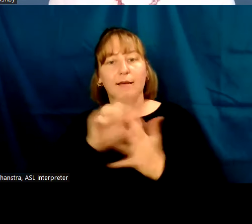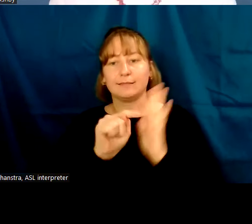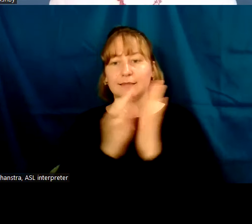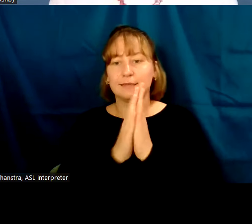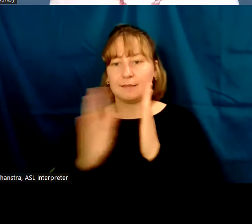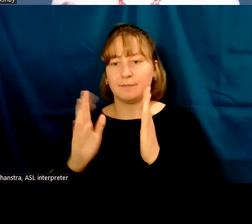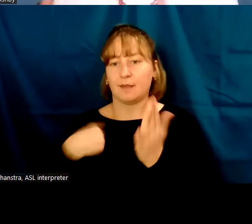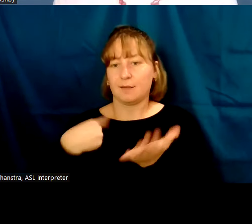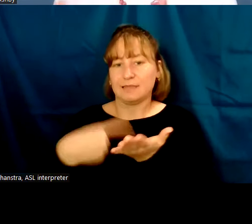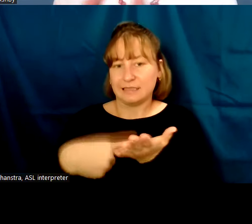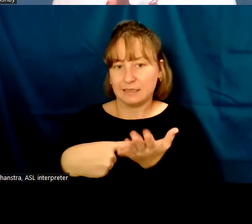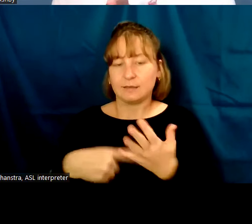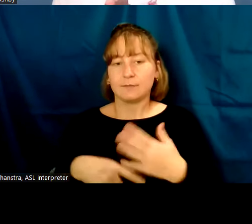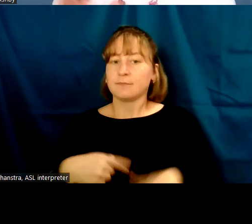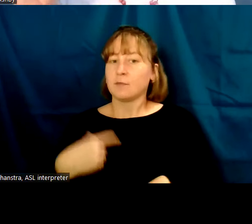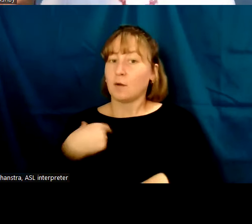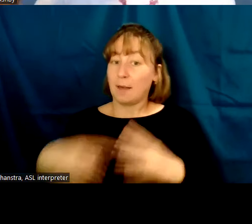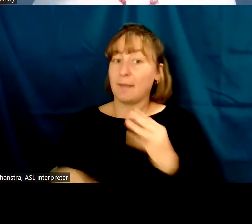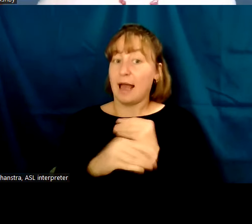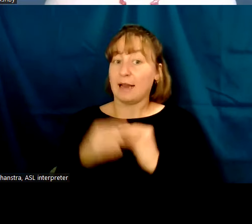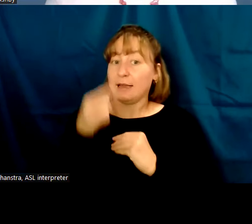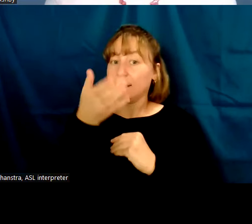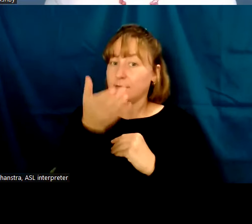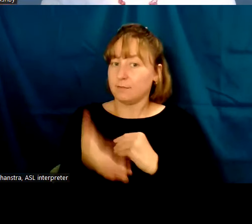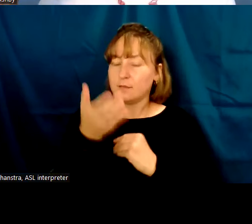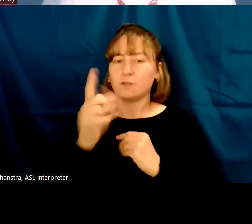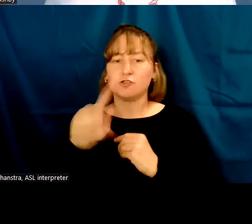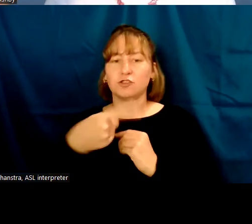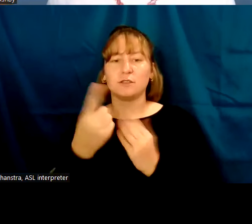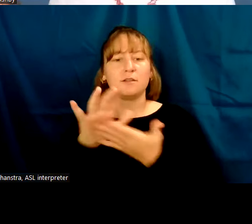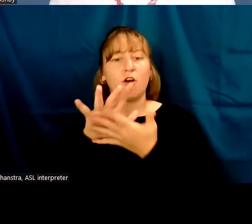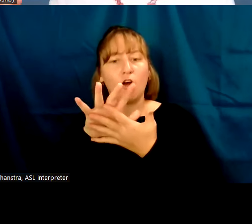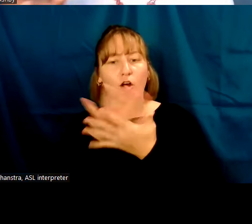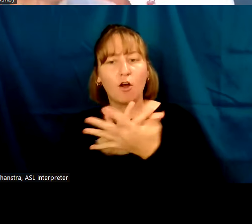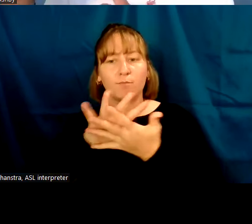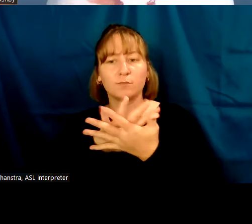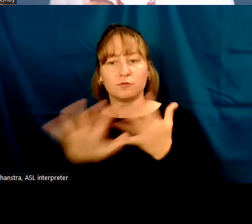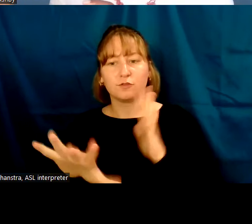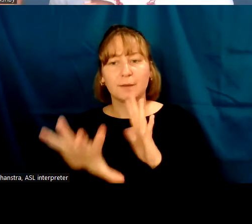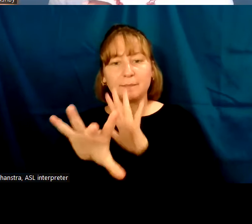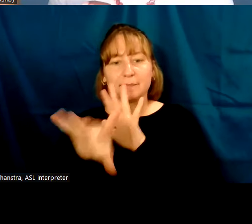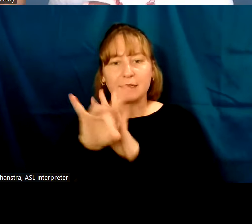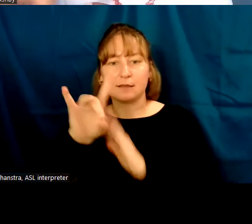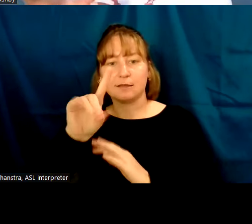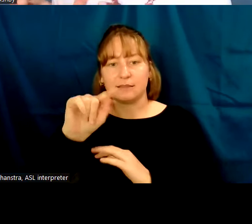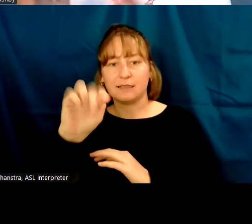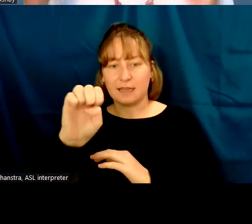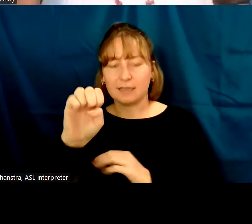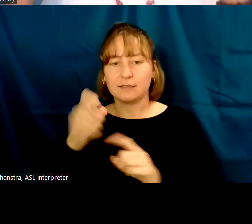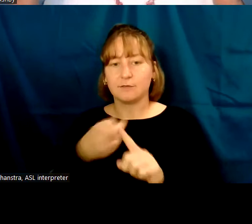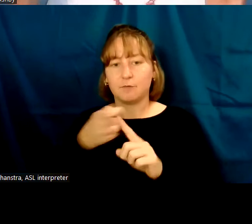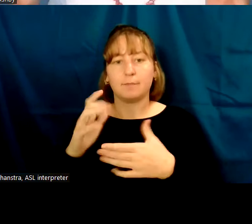talking about. And I'm adding here sort of arbitrarily picked dates from the larger